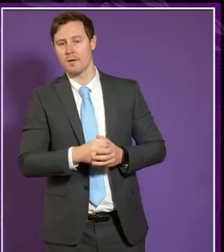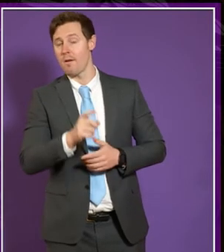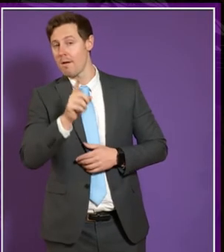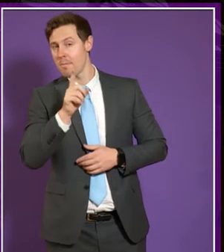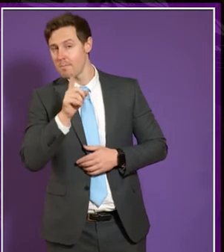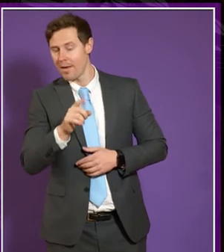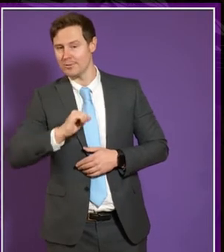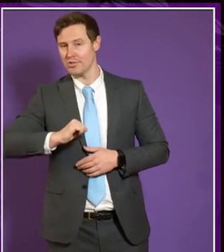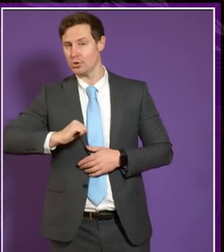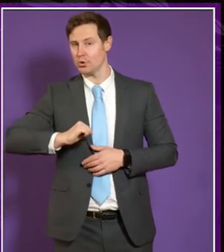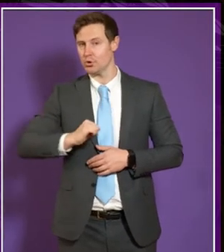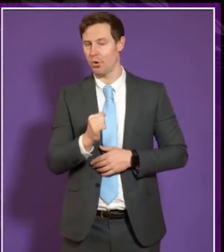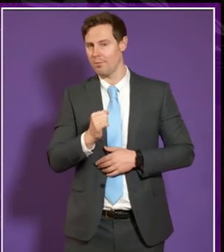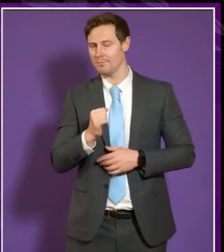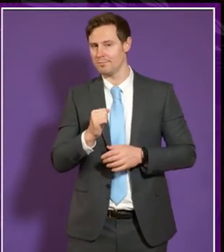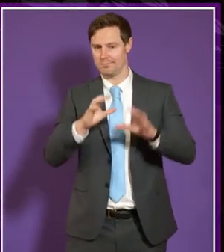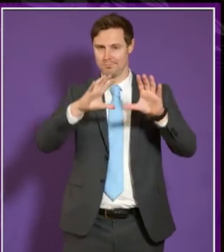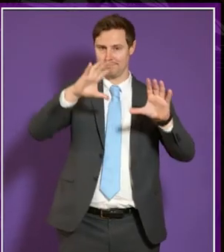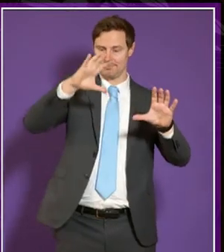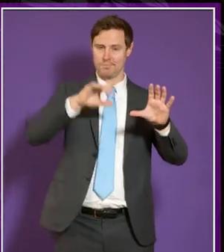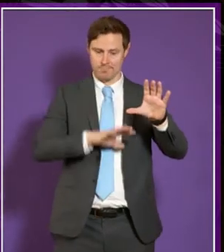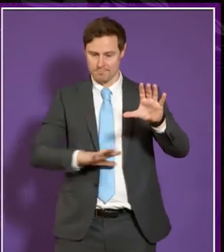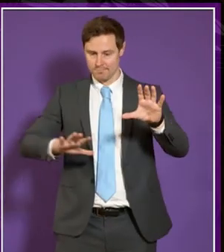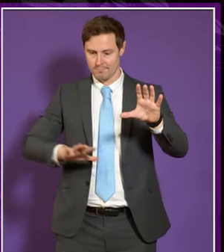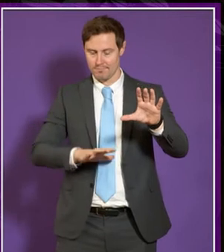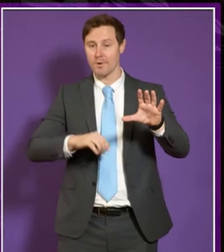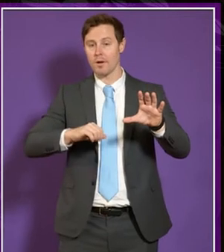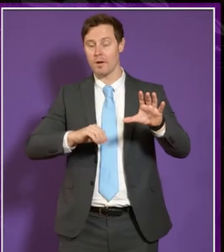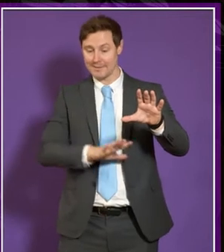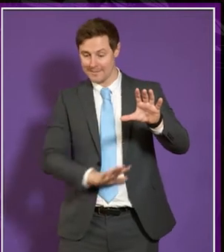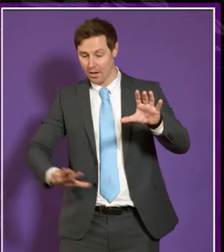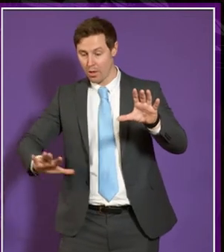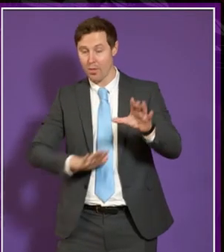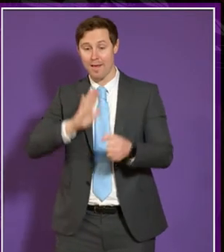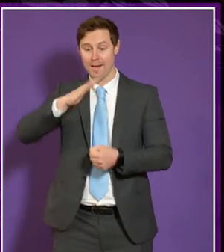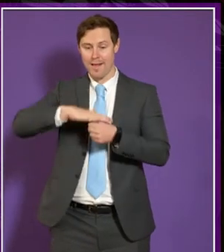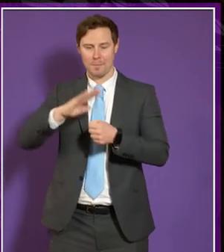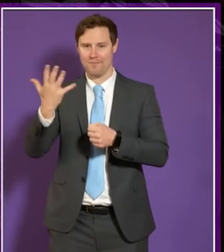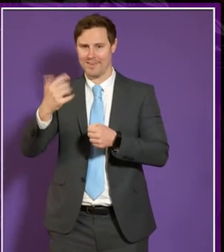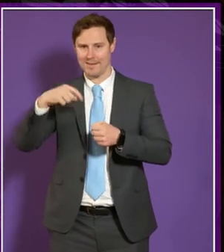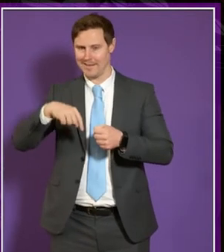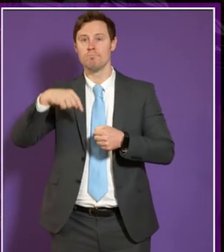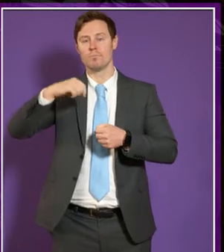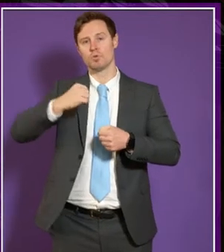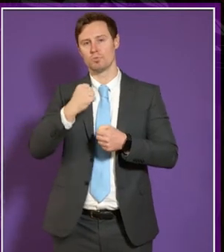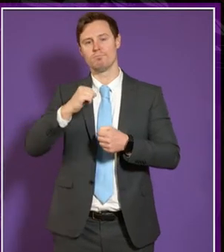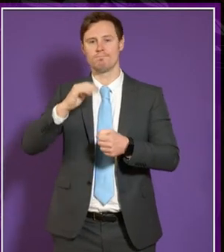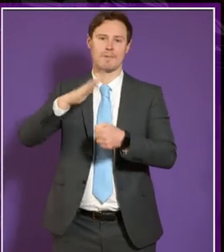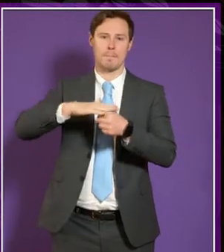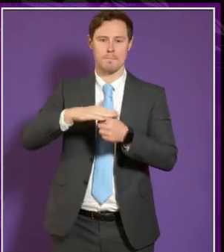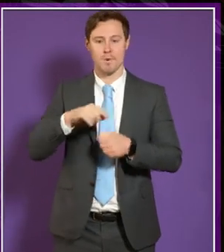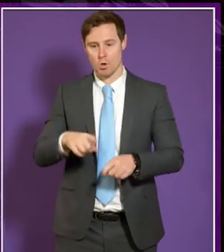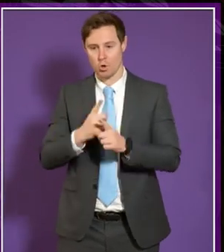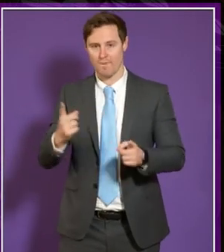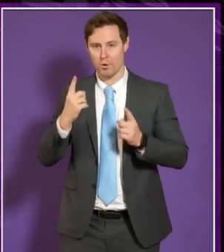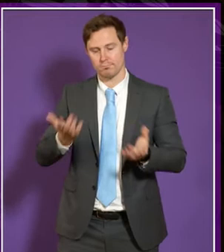operates in a different environment to south of the border there is no cap in the south on the south of the border um universities are free to take as